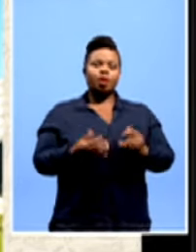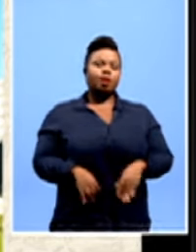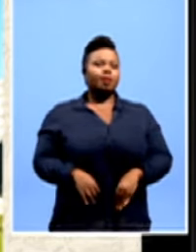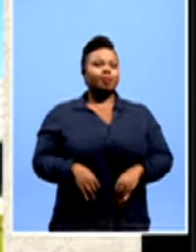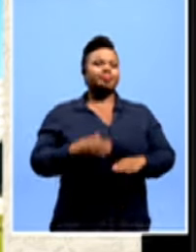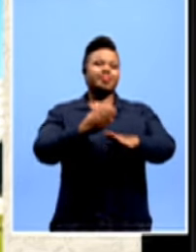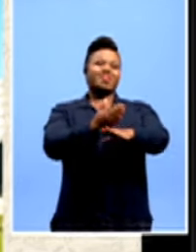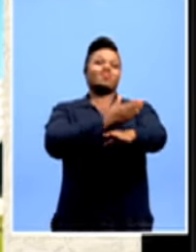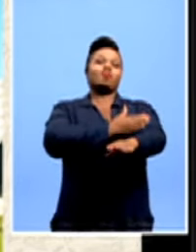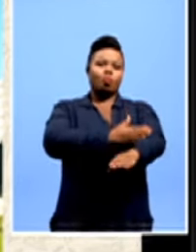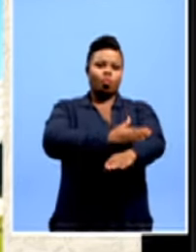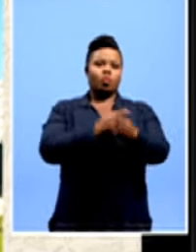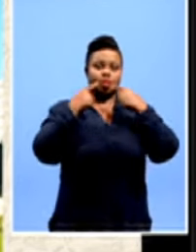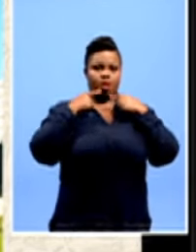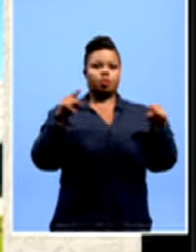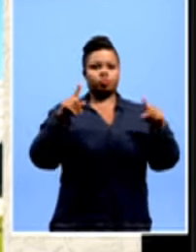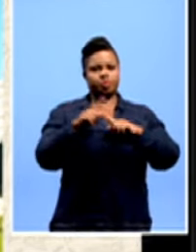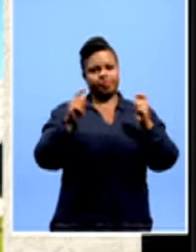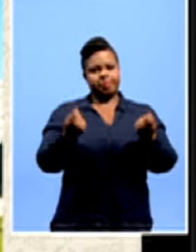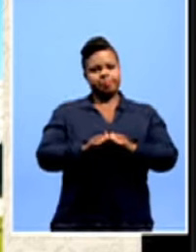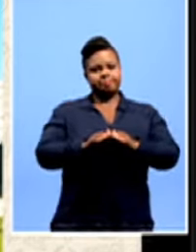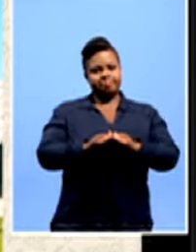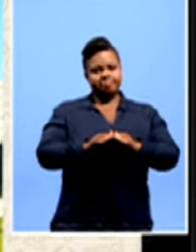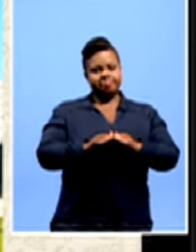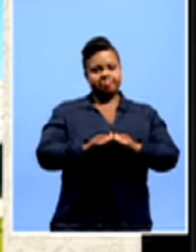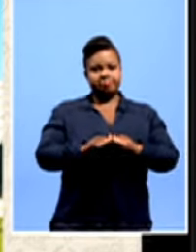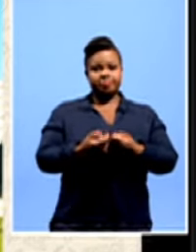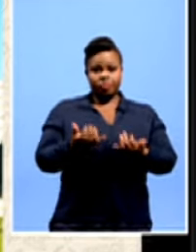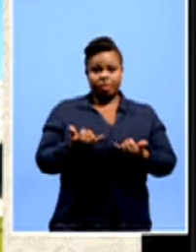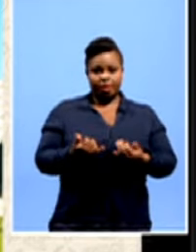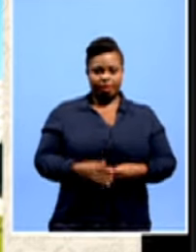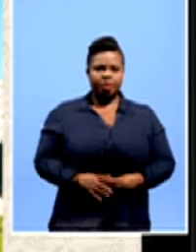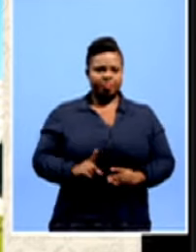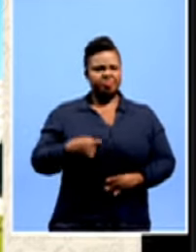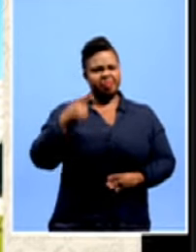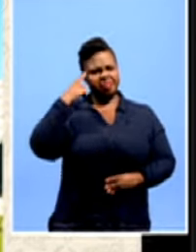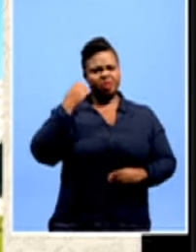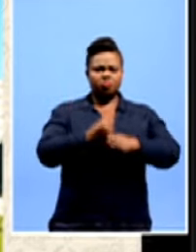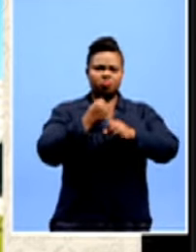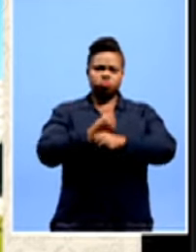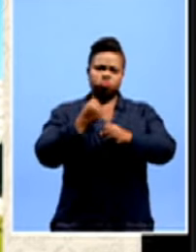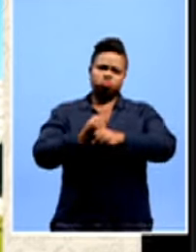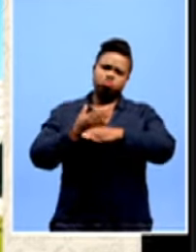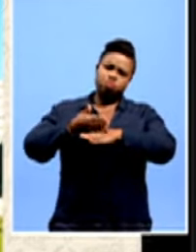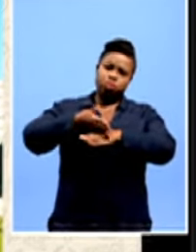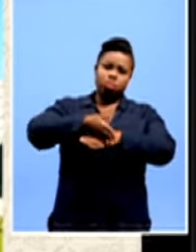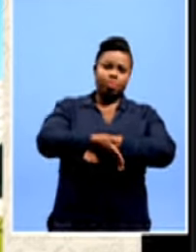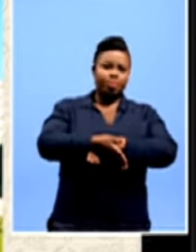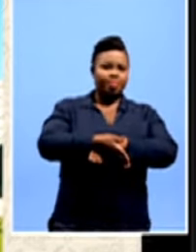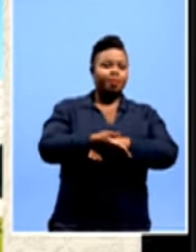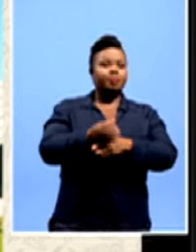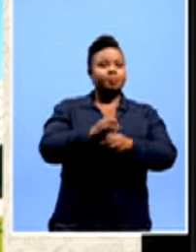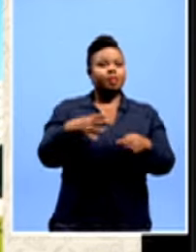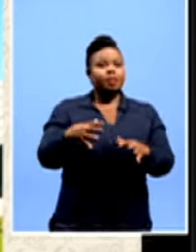the game prior to announcing the squad, which was announced today. So I think the hard work was put in way